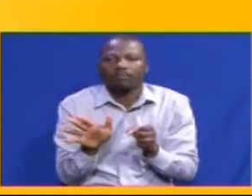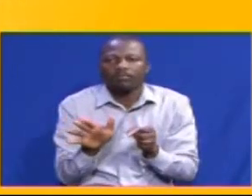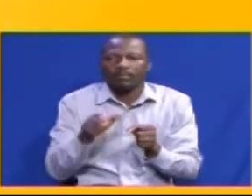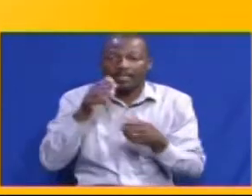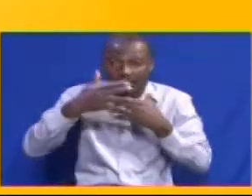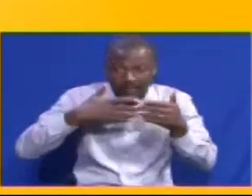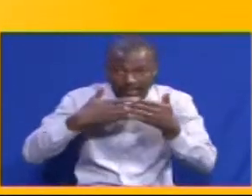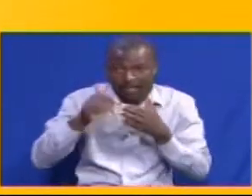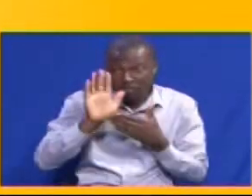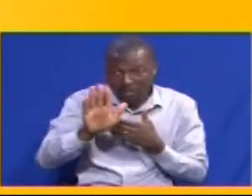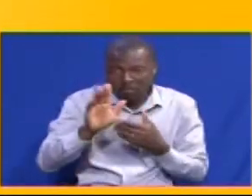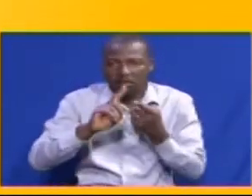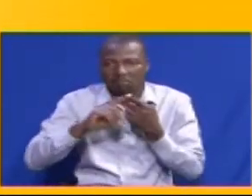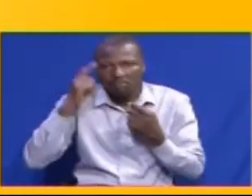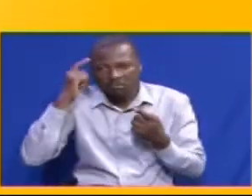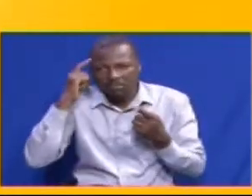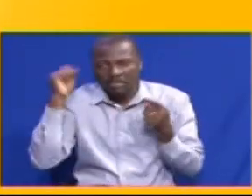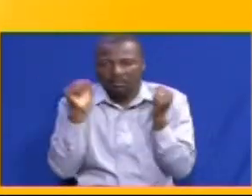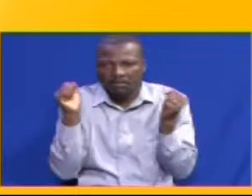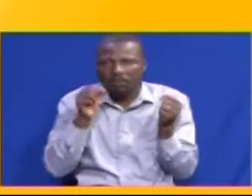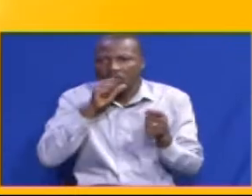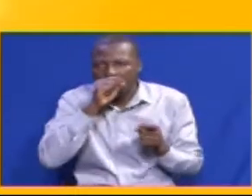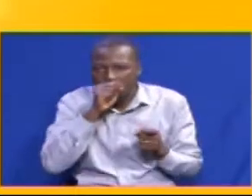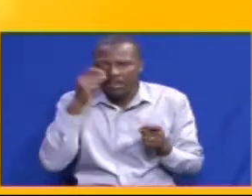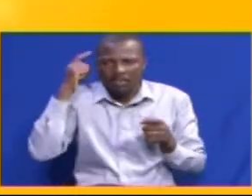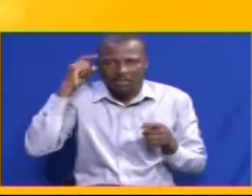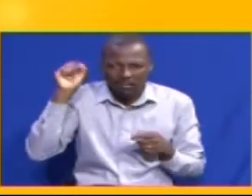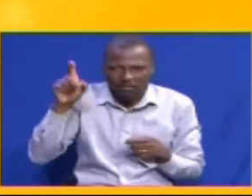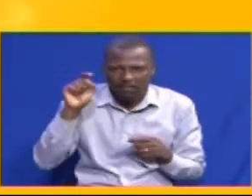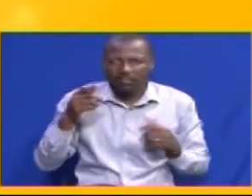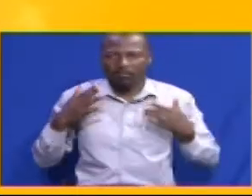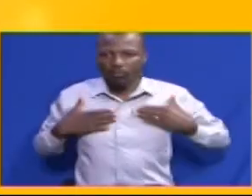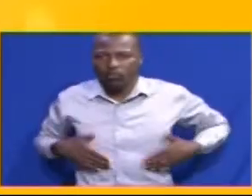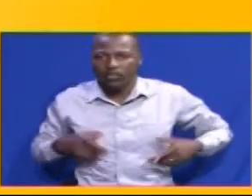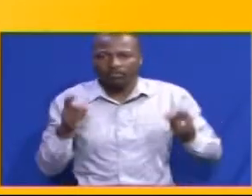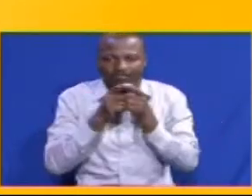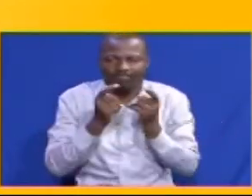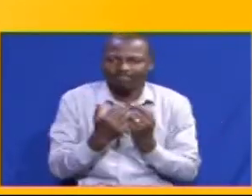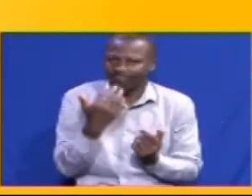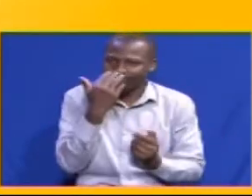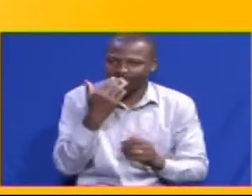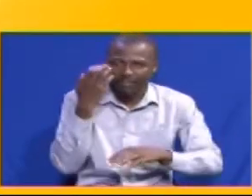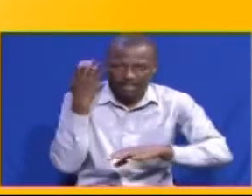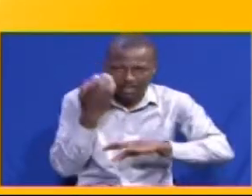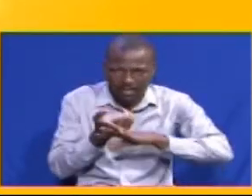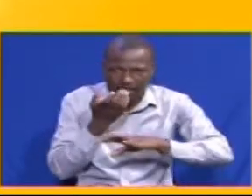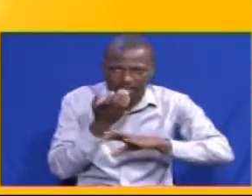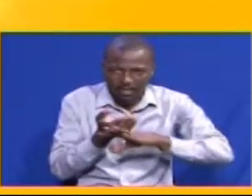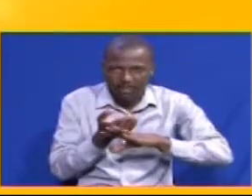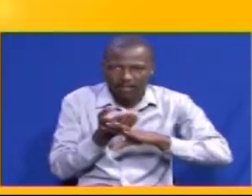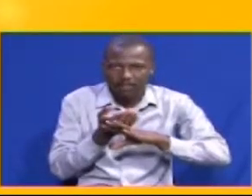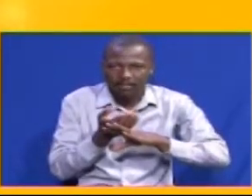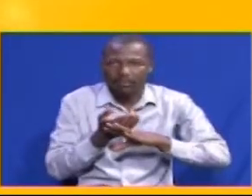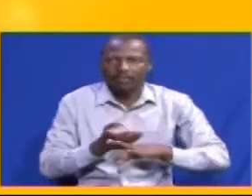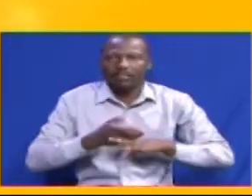the signs and symptoms are fever coughing headache body ache difficulty in breathing